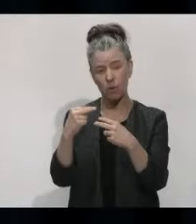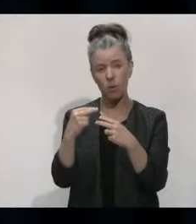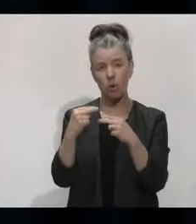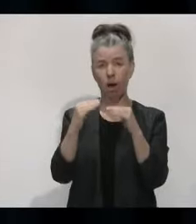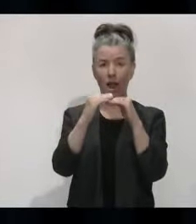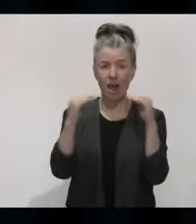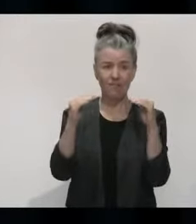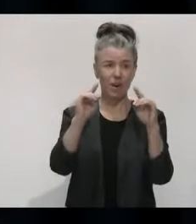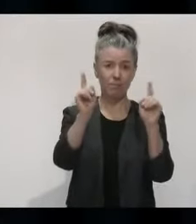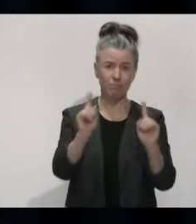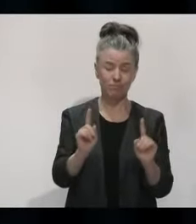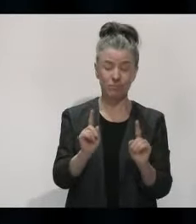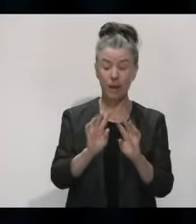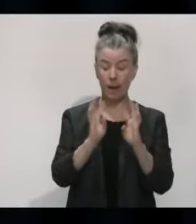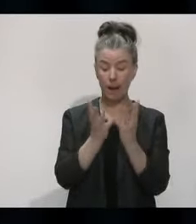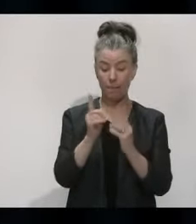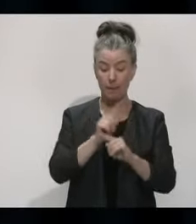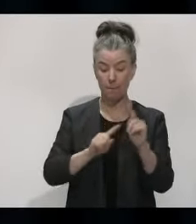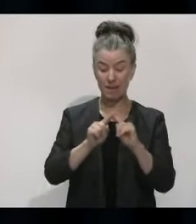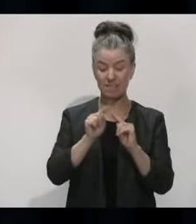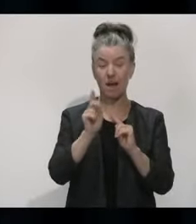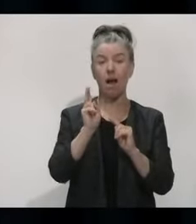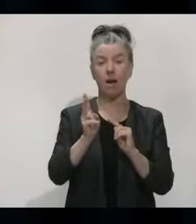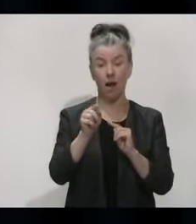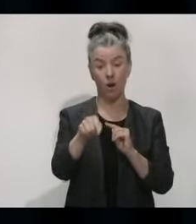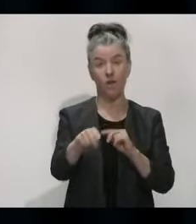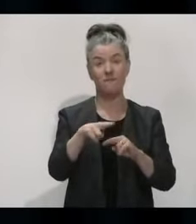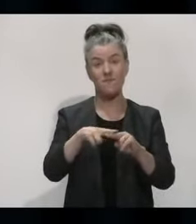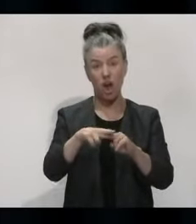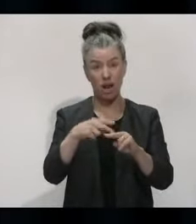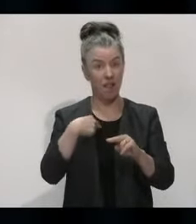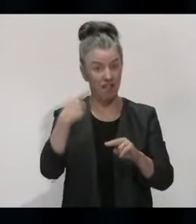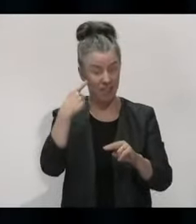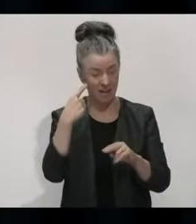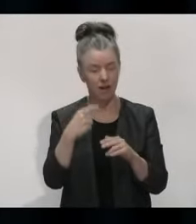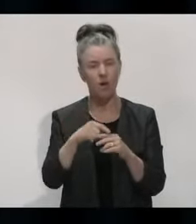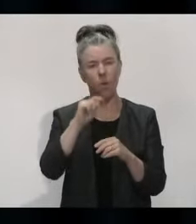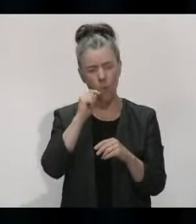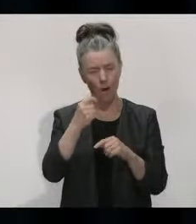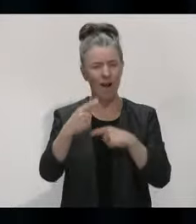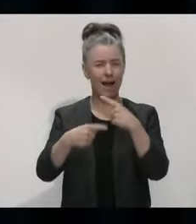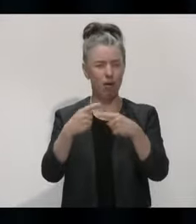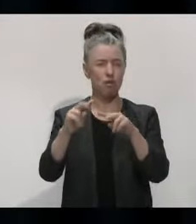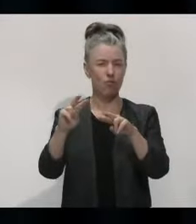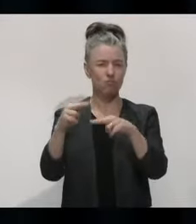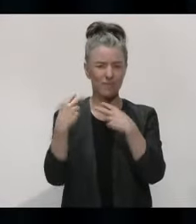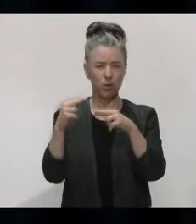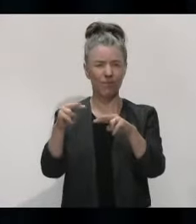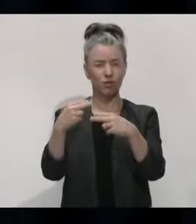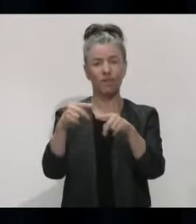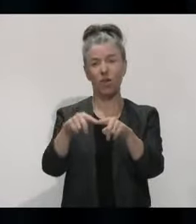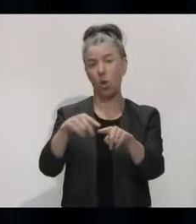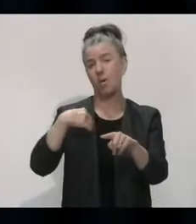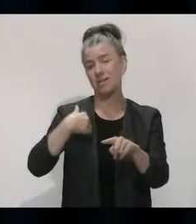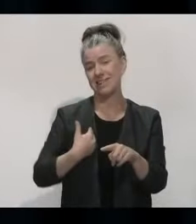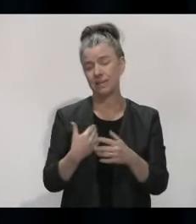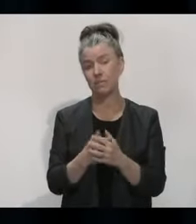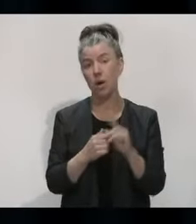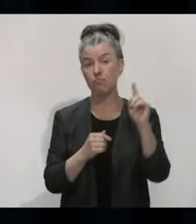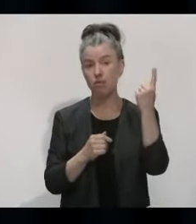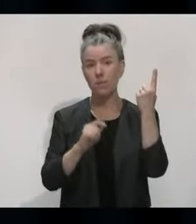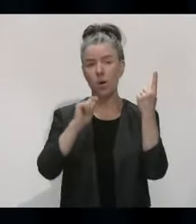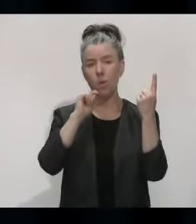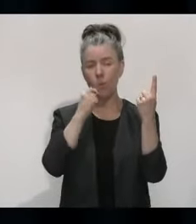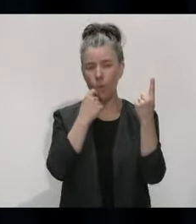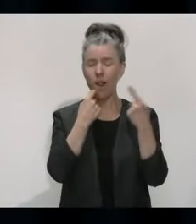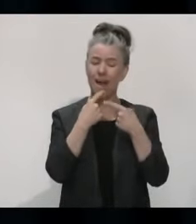And we've got another Cabinet meeting, I think, on Friday, and we'll continue to, you know, review as necessary. the Prime Minister will make